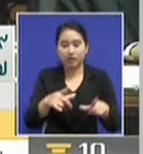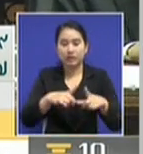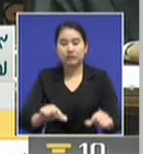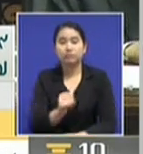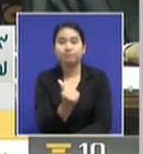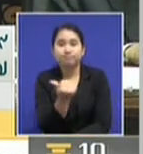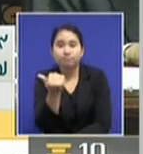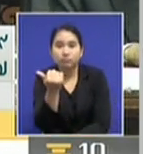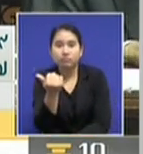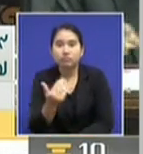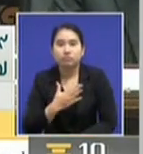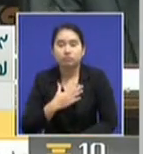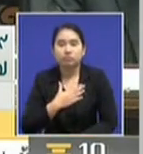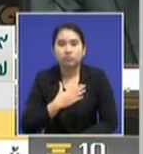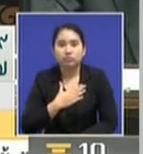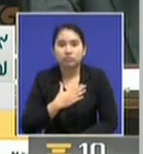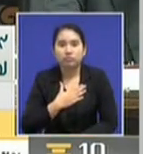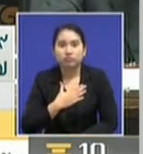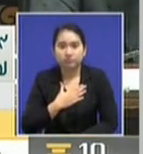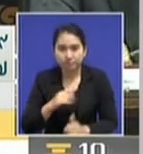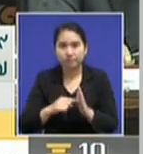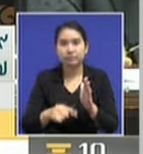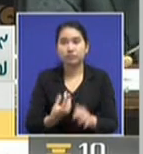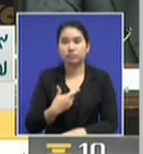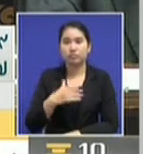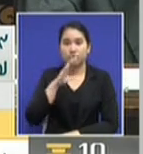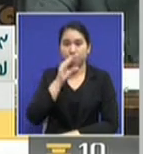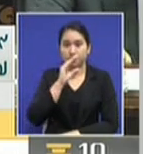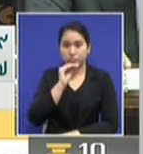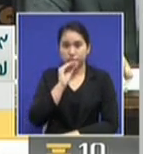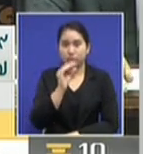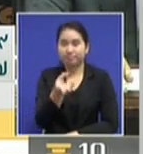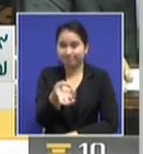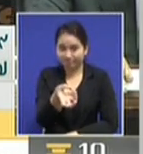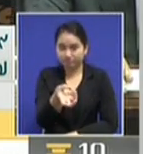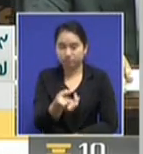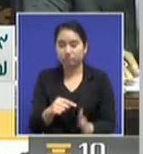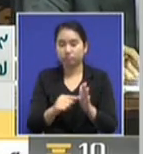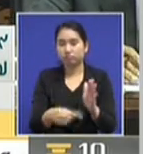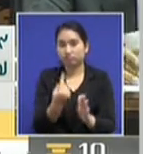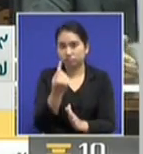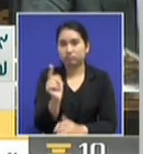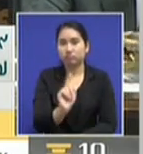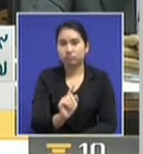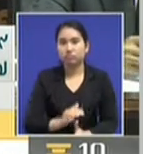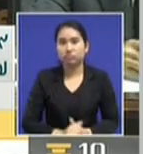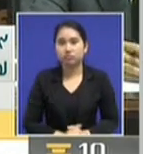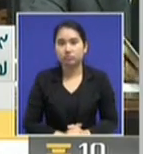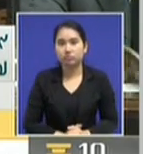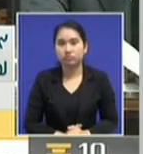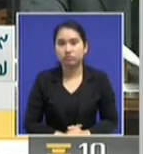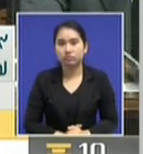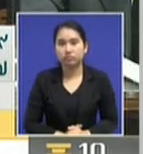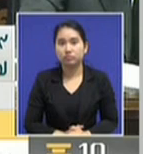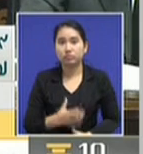the remarks that each of the MPs made. And then there were some points that were made that